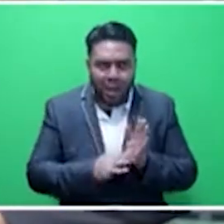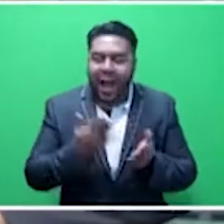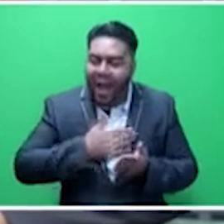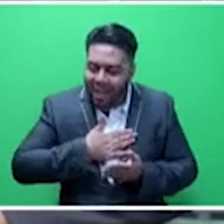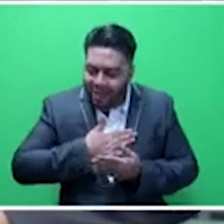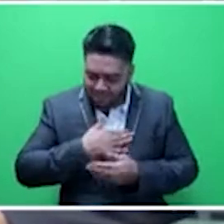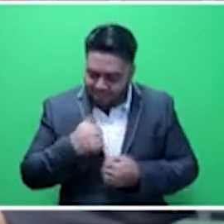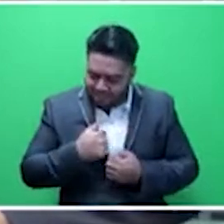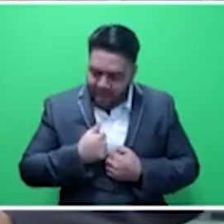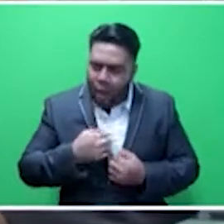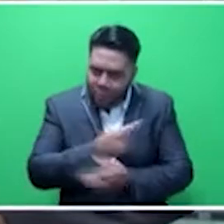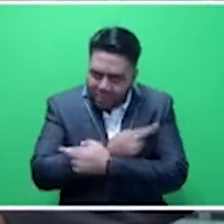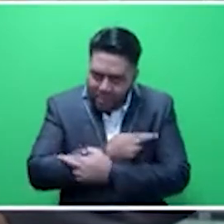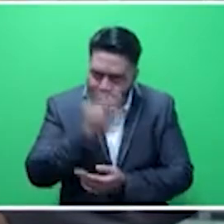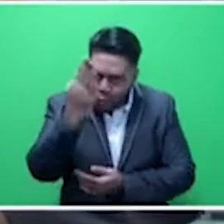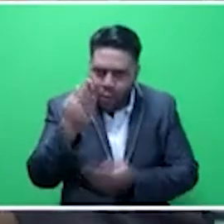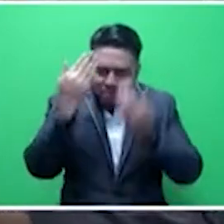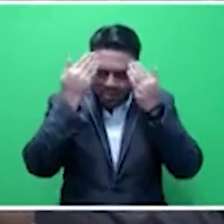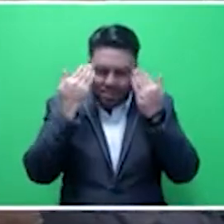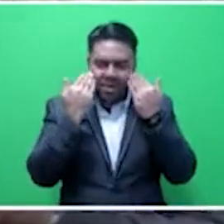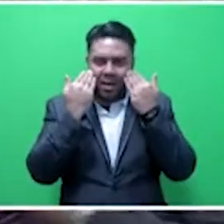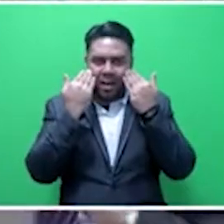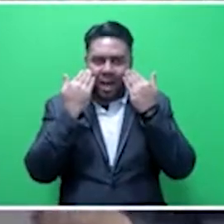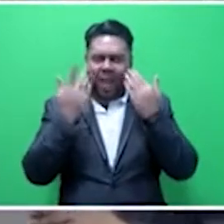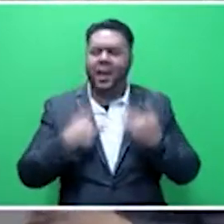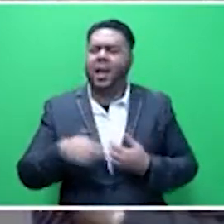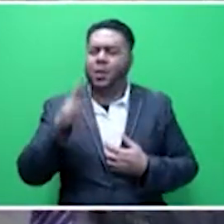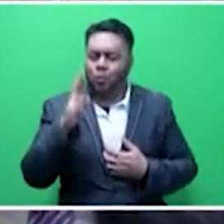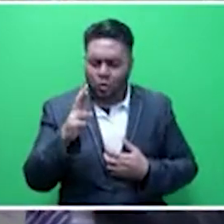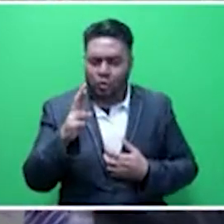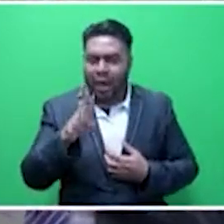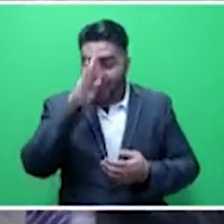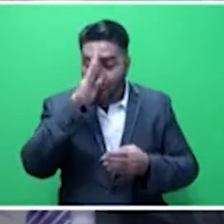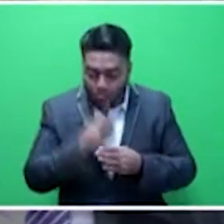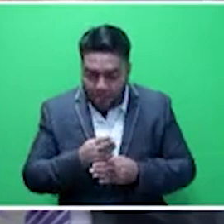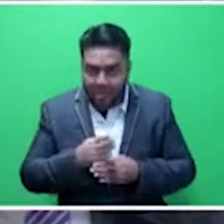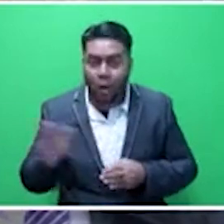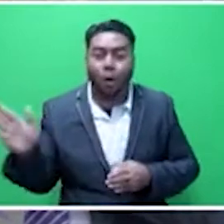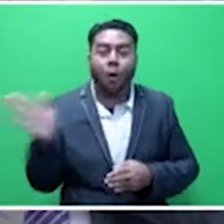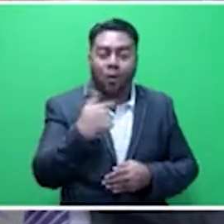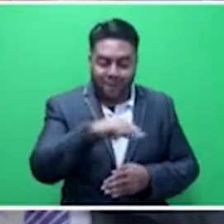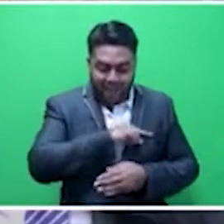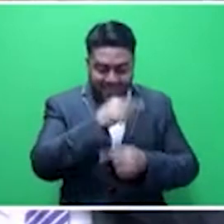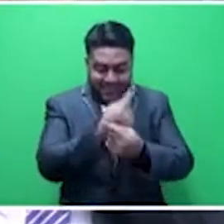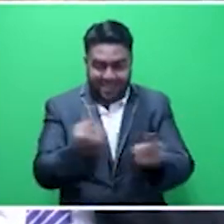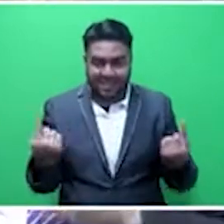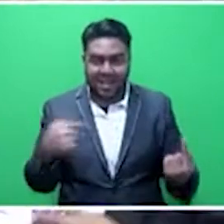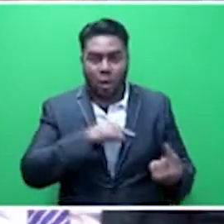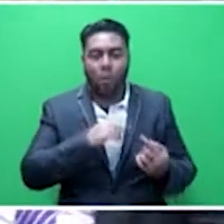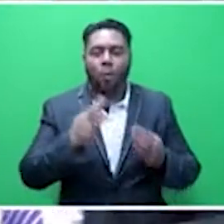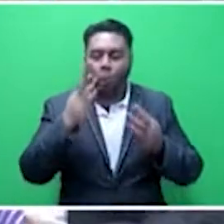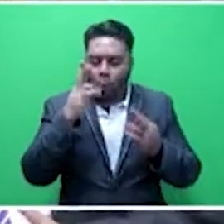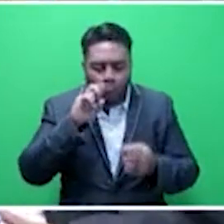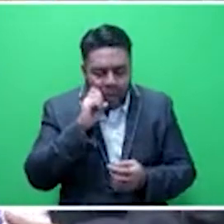you as the Speaker. And I wish and I hope that all of us in this August House will respect